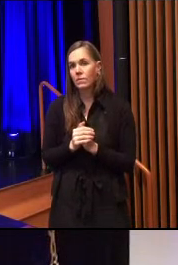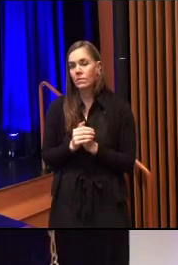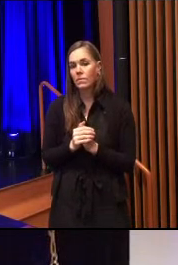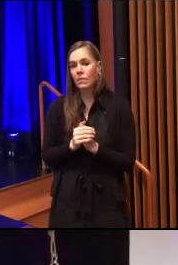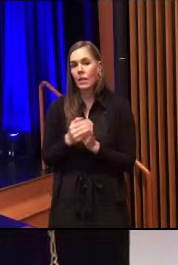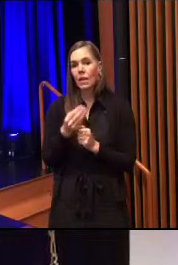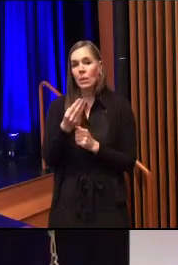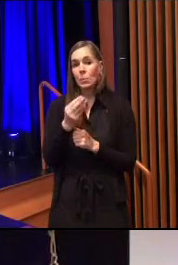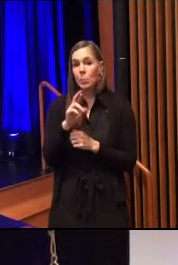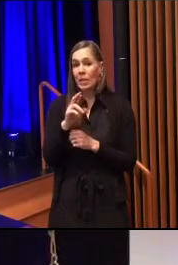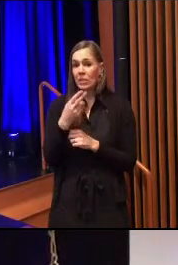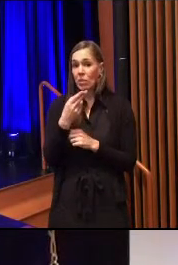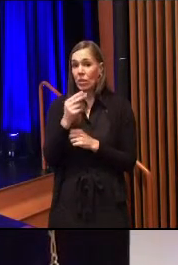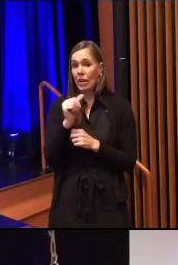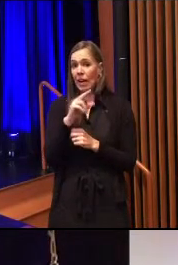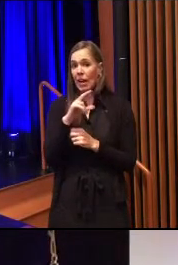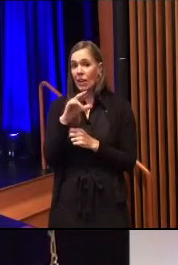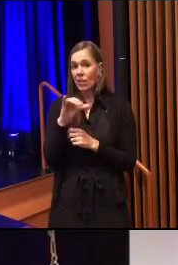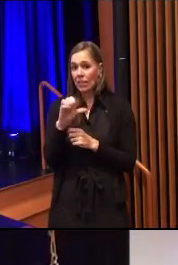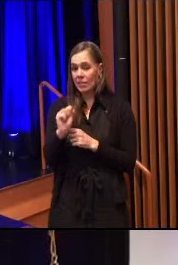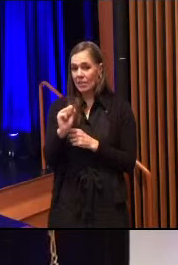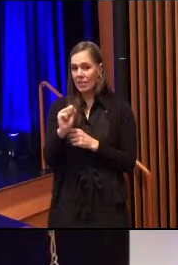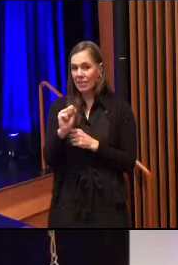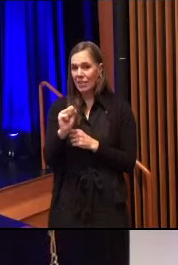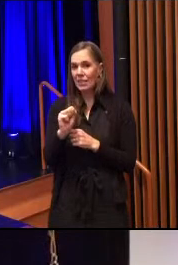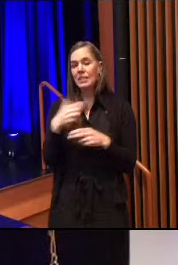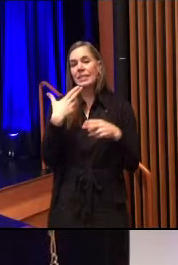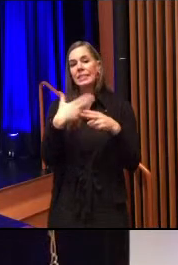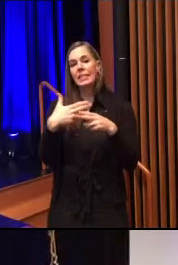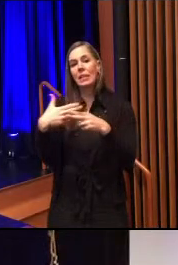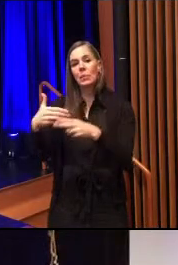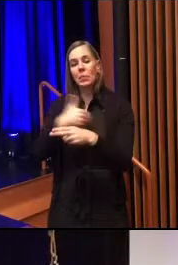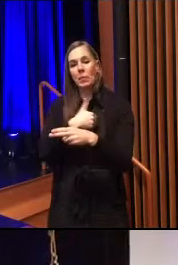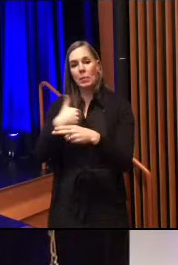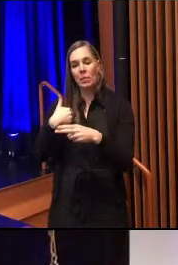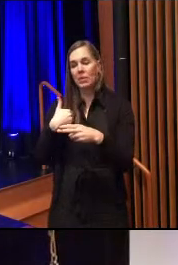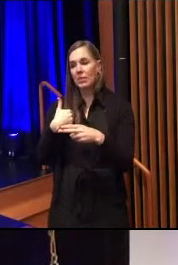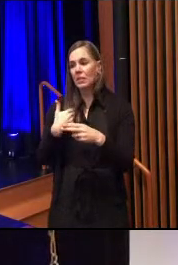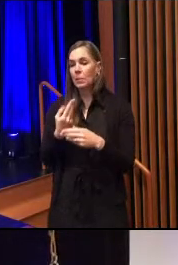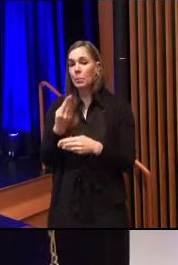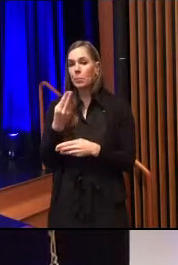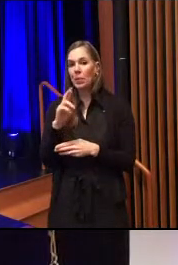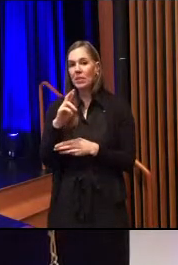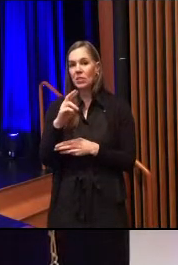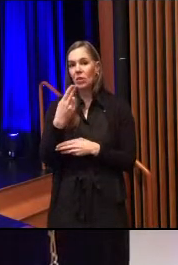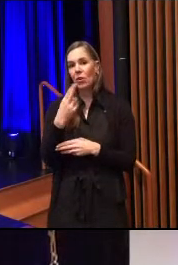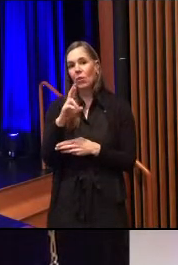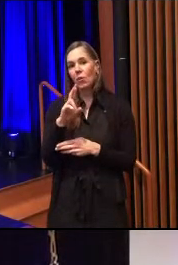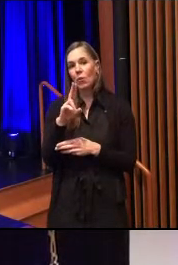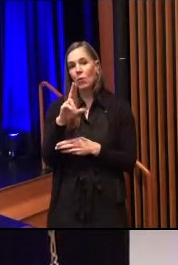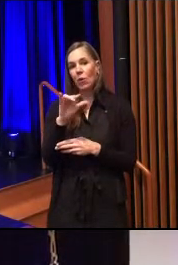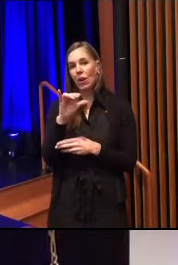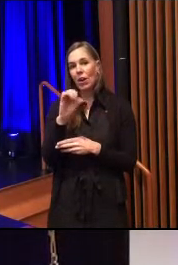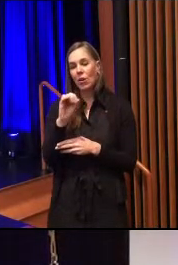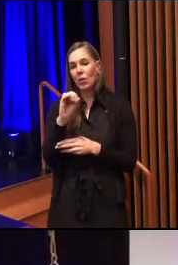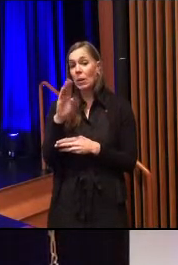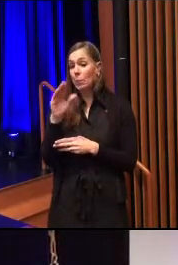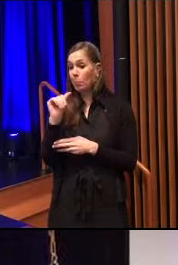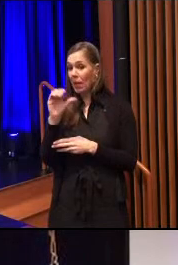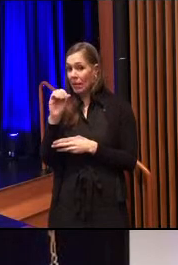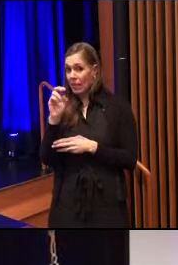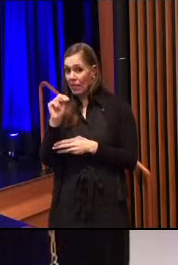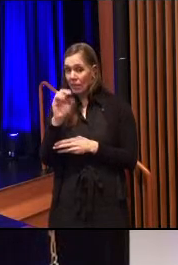Mr. Harris if you would please call the roll of members. Yes Mr. President. Mr. Arroyo. Here. Ms. Bakay. Here.